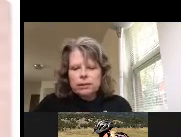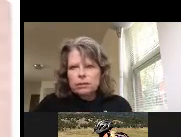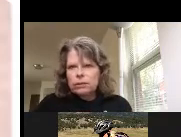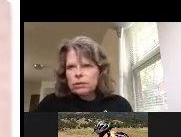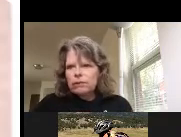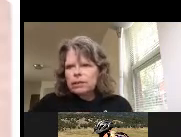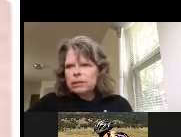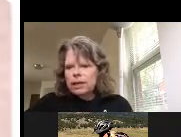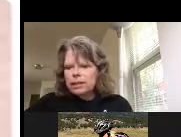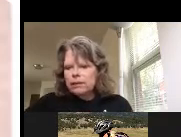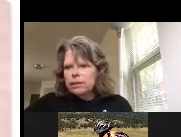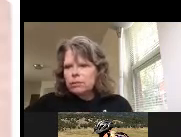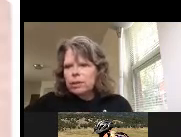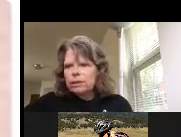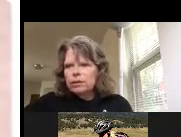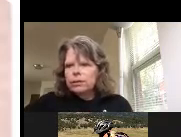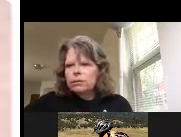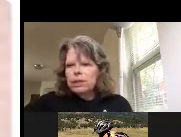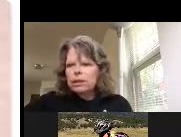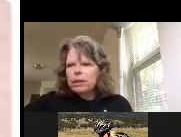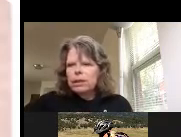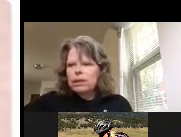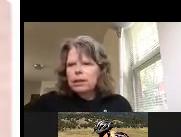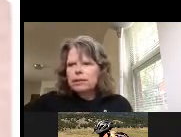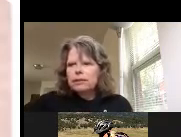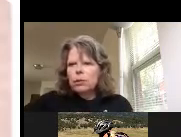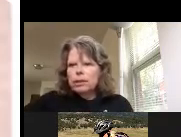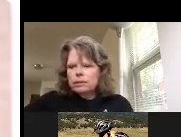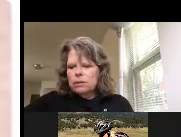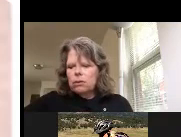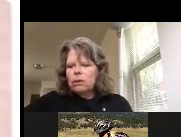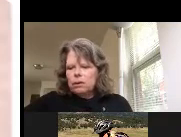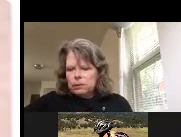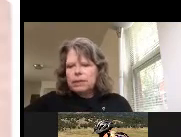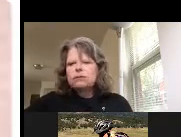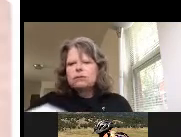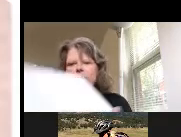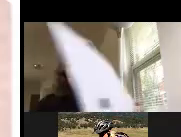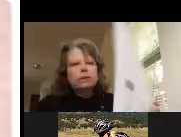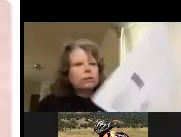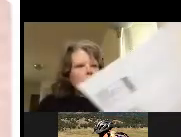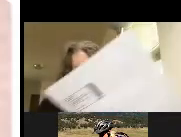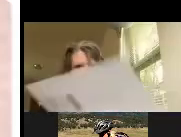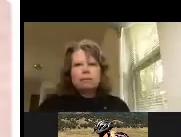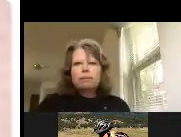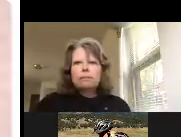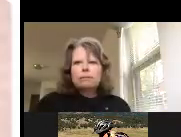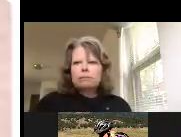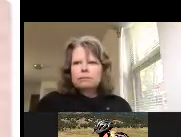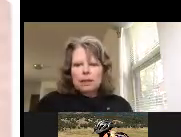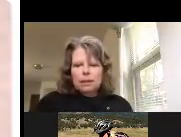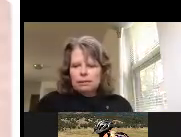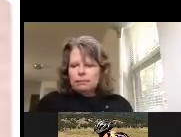do that we should have had a slide on this but it occurred to me at about nine o'clock this morning so deanne's just going to read it to you yes